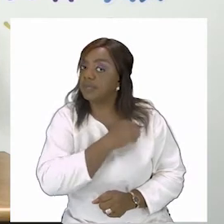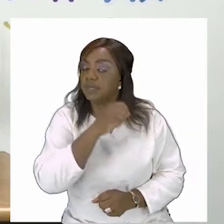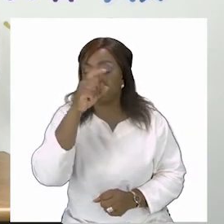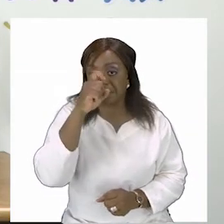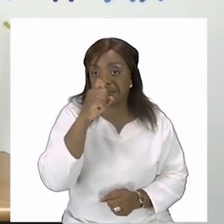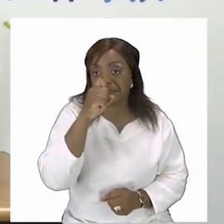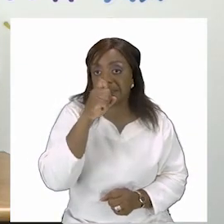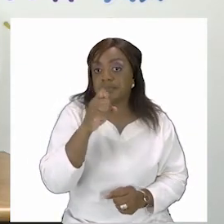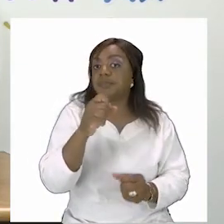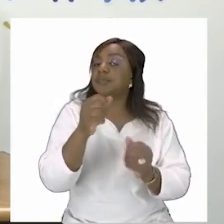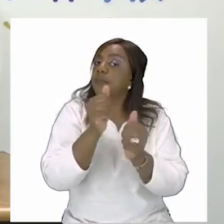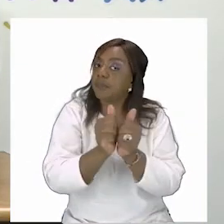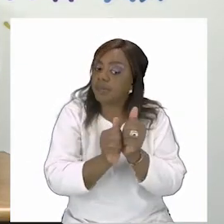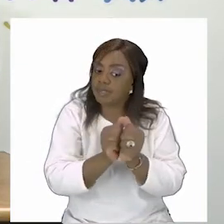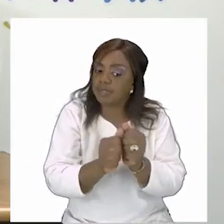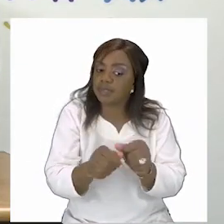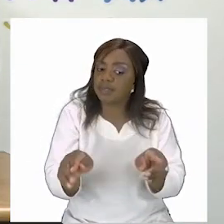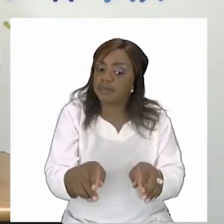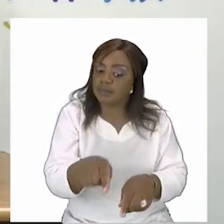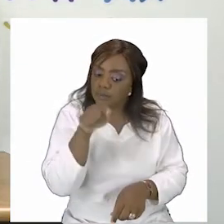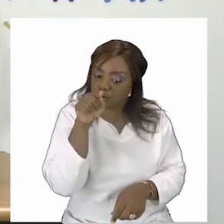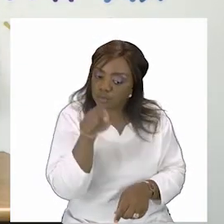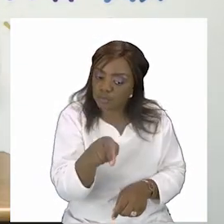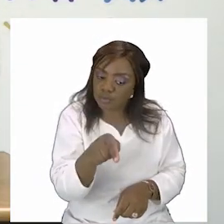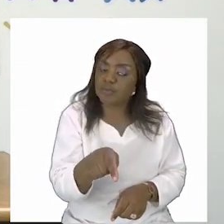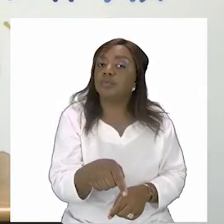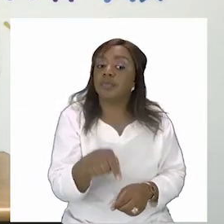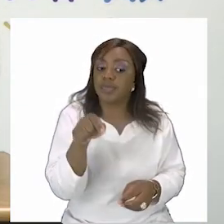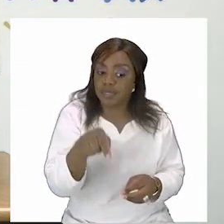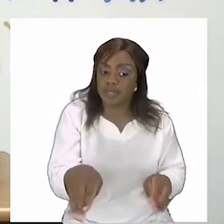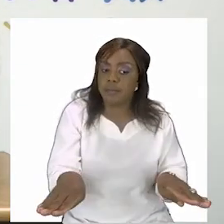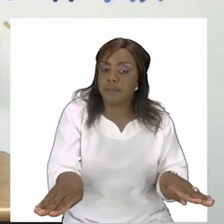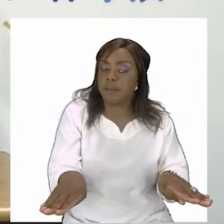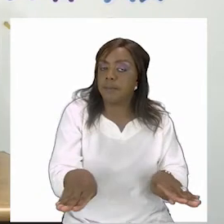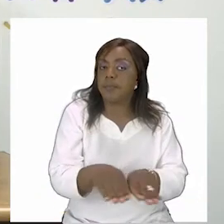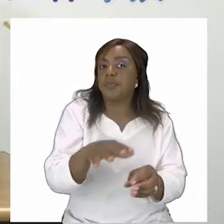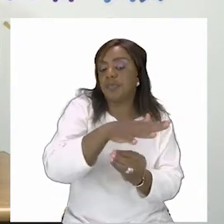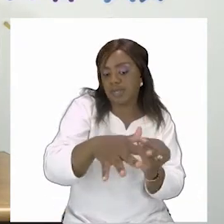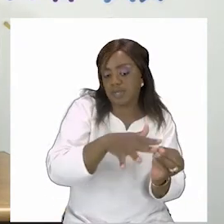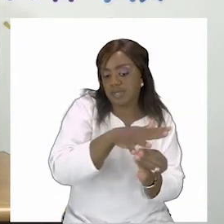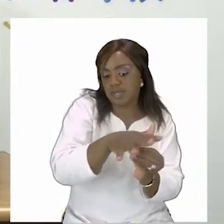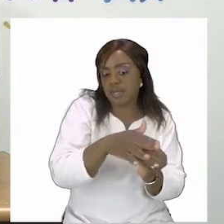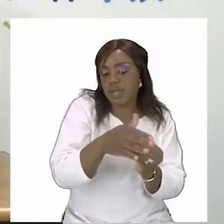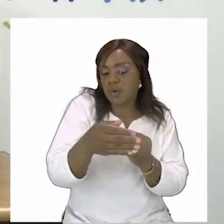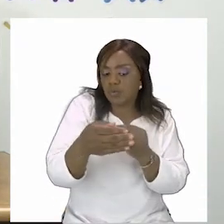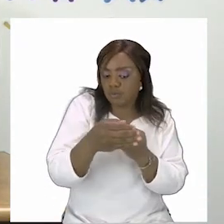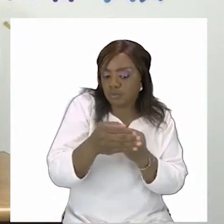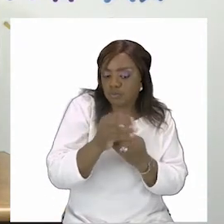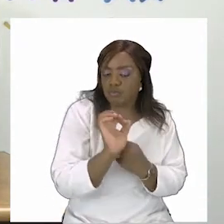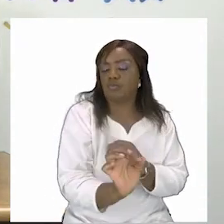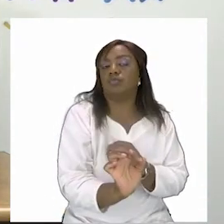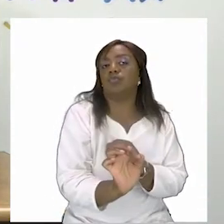and you that part of the family is the immediate family